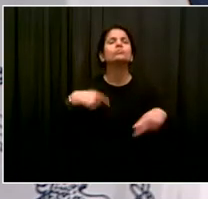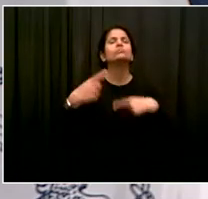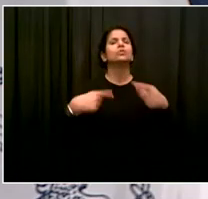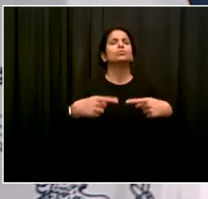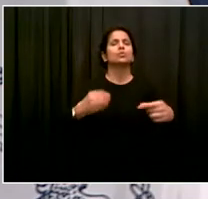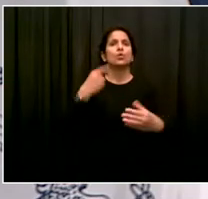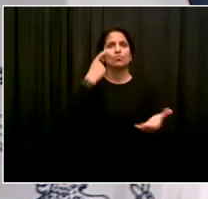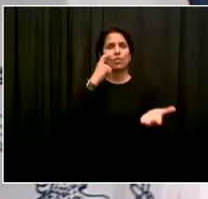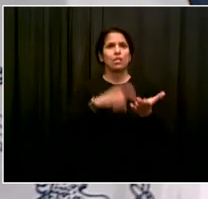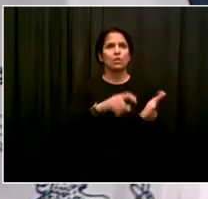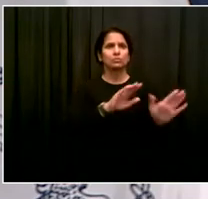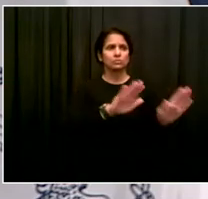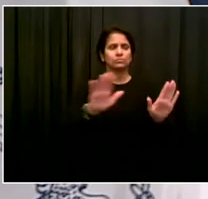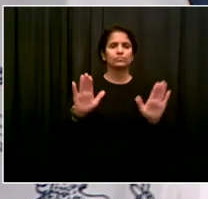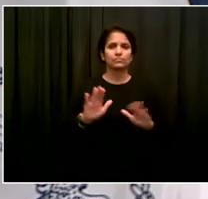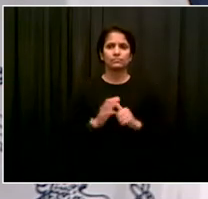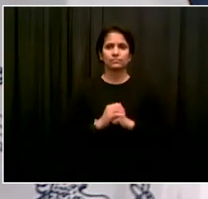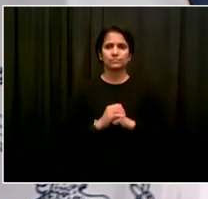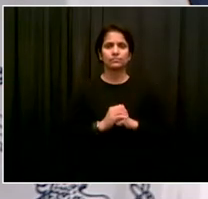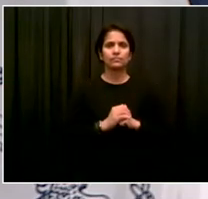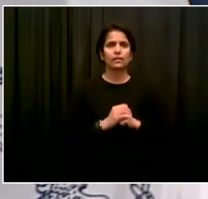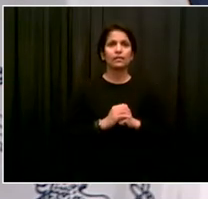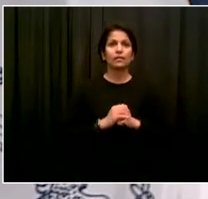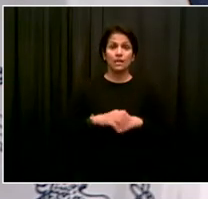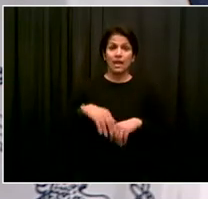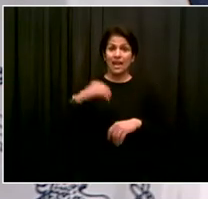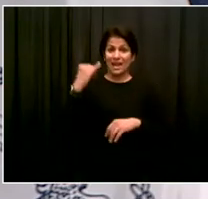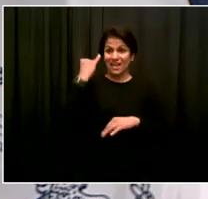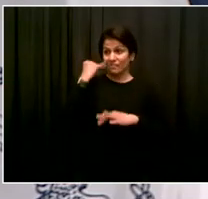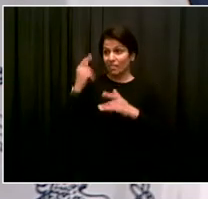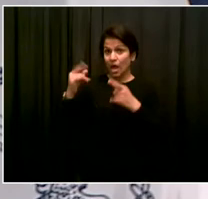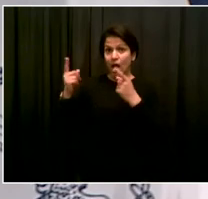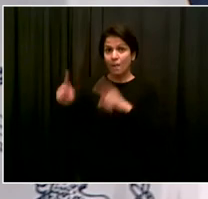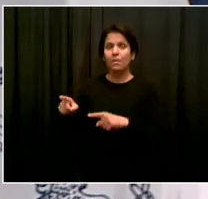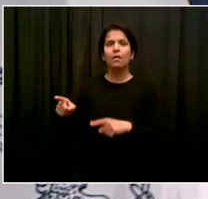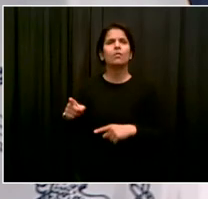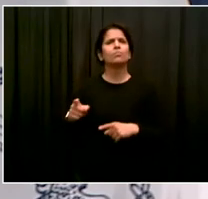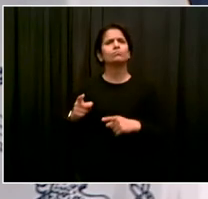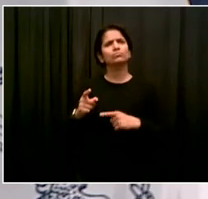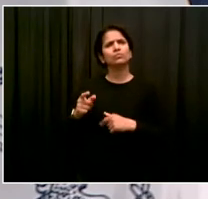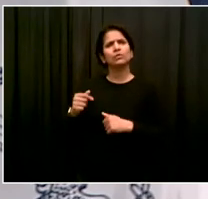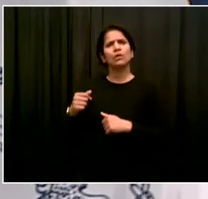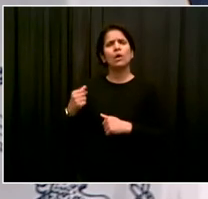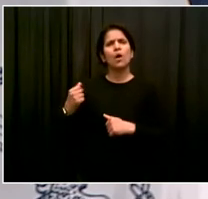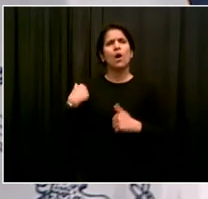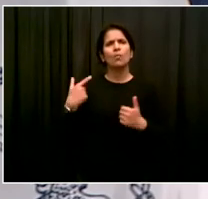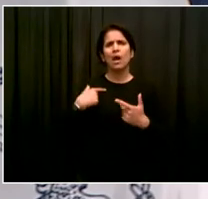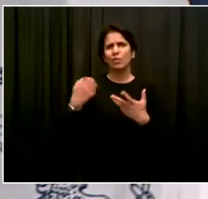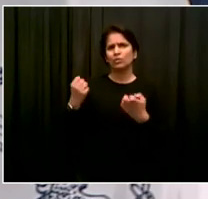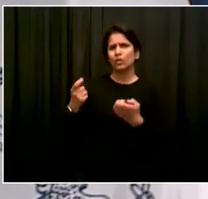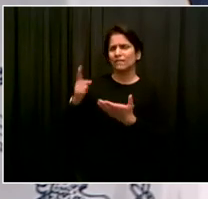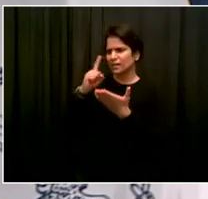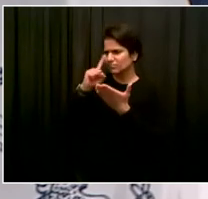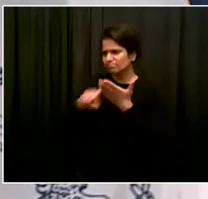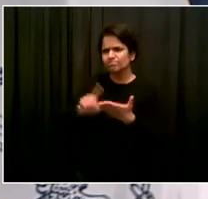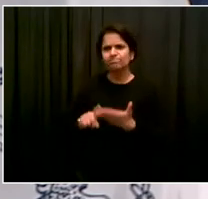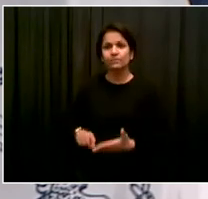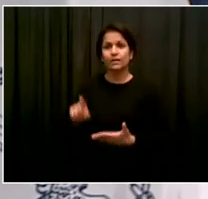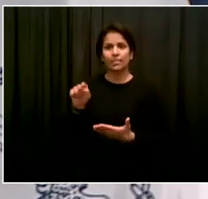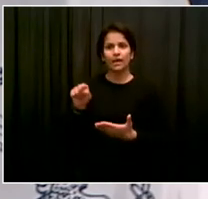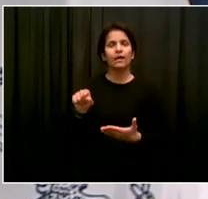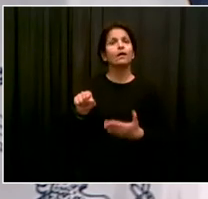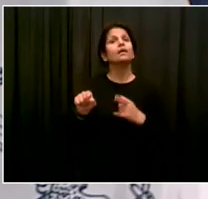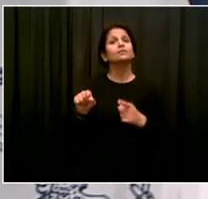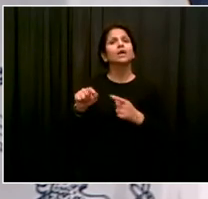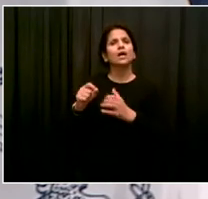see, that if something happens, there's a full investigation. If something needs to go to the courts, that the courts have a full